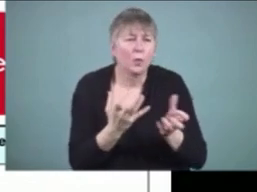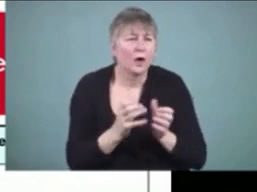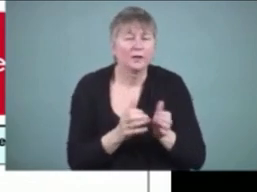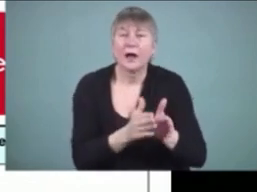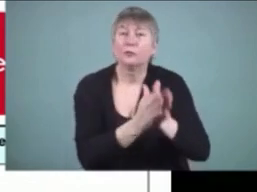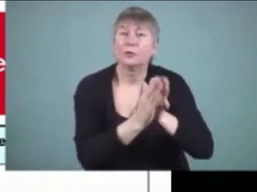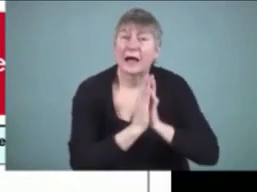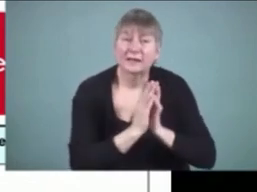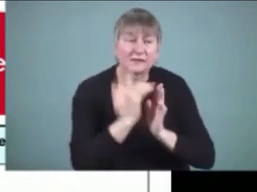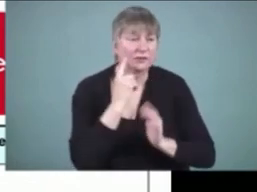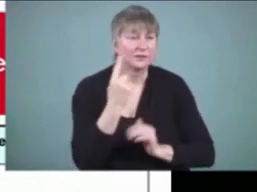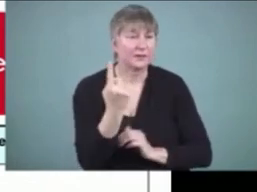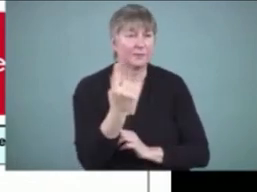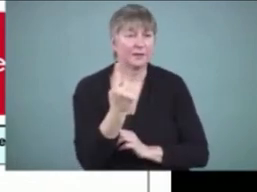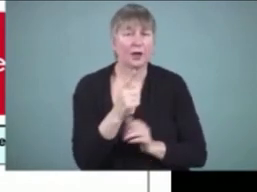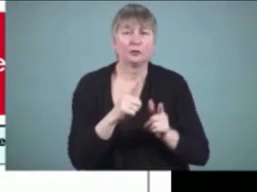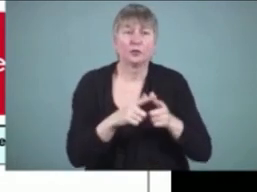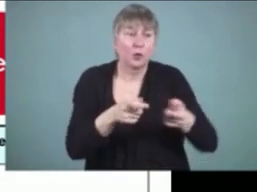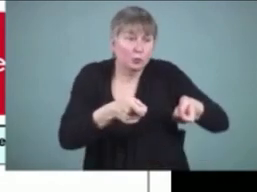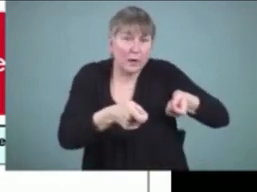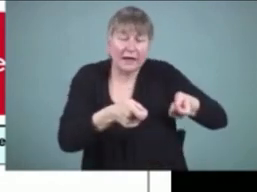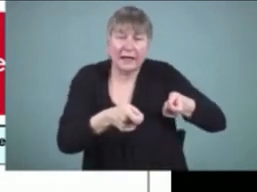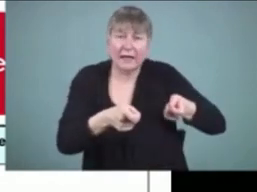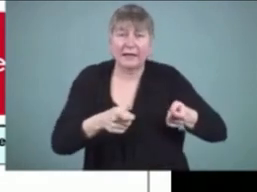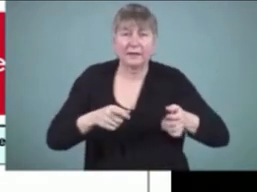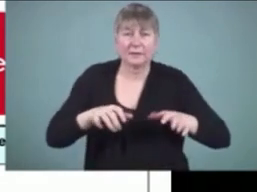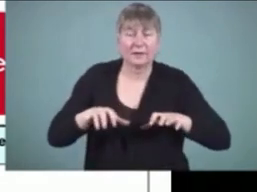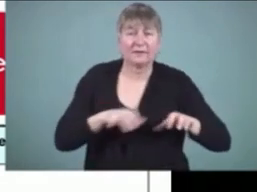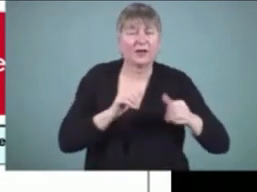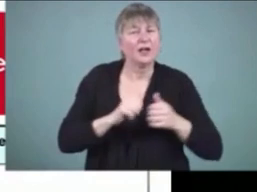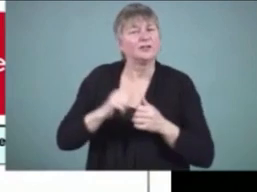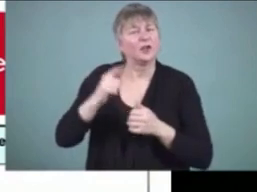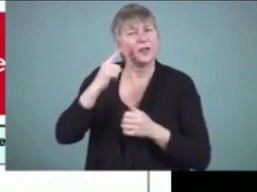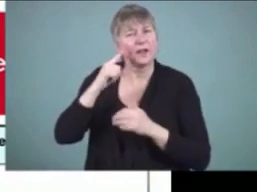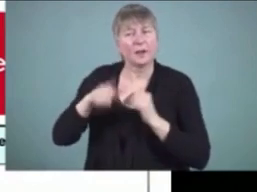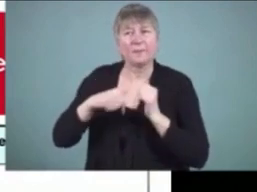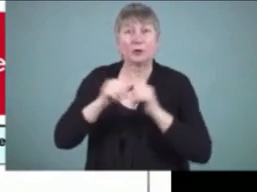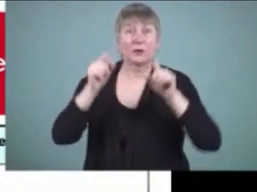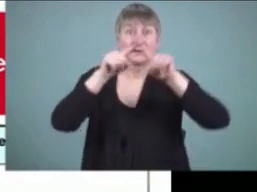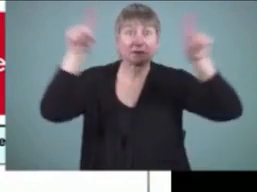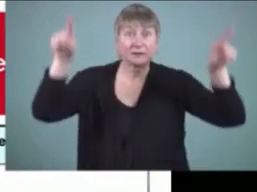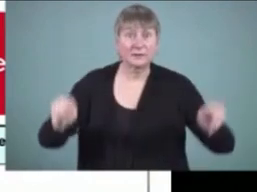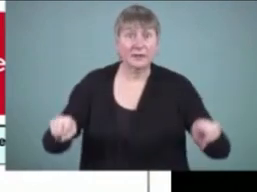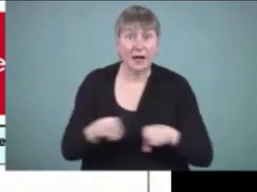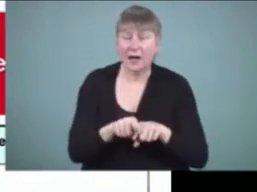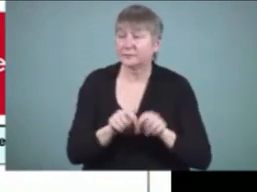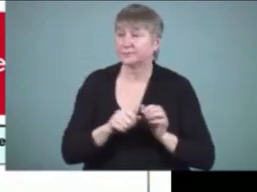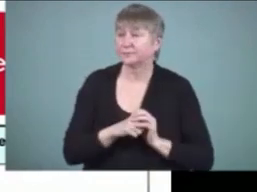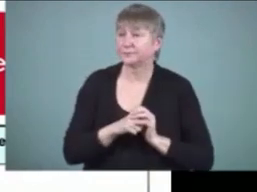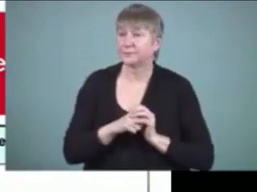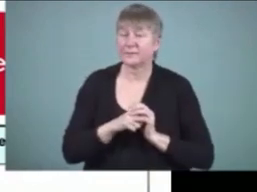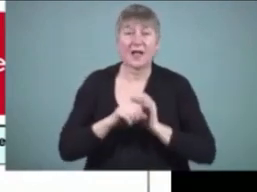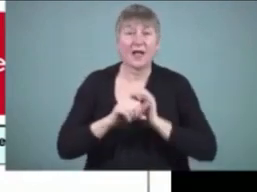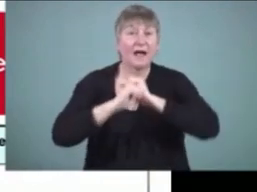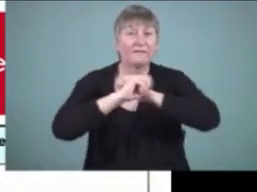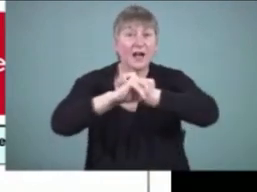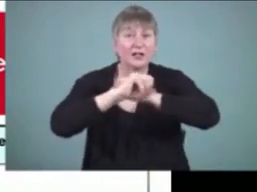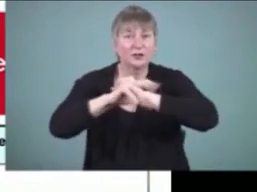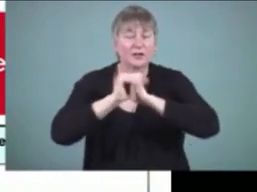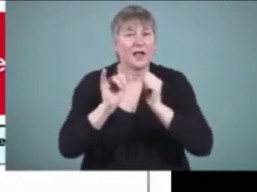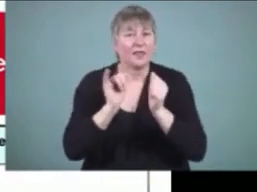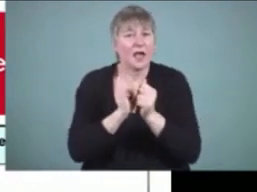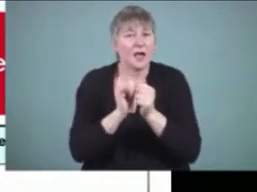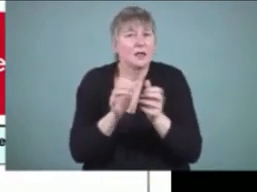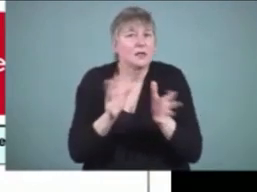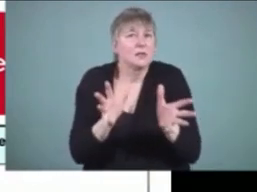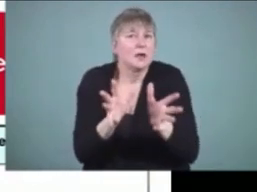to regulate behavior. Think about signs and advertisements. They regulate behavior. They want you to do